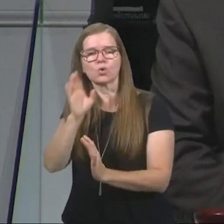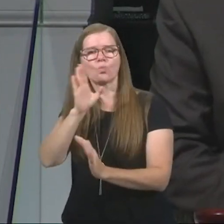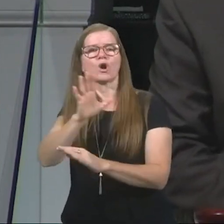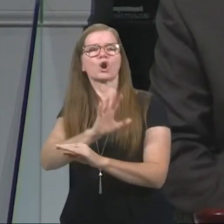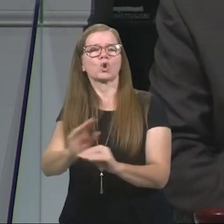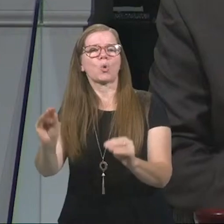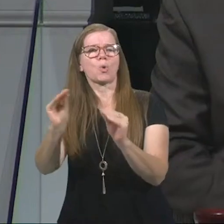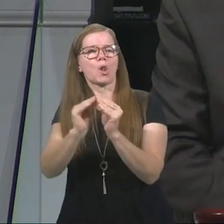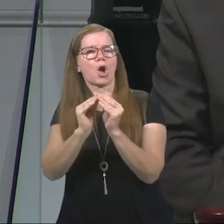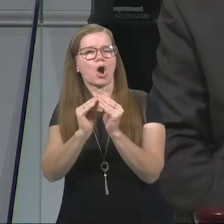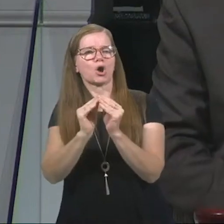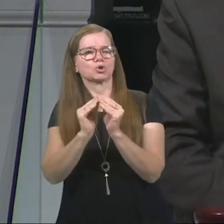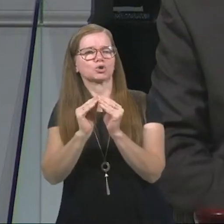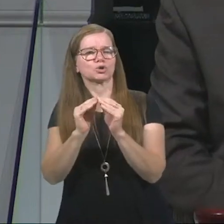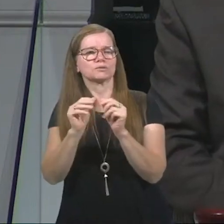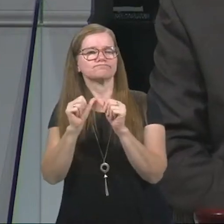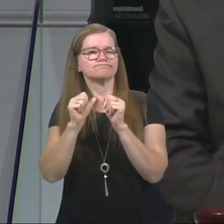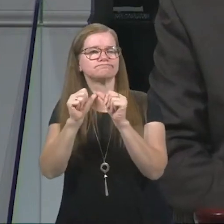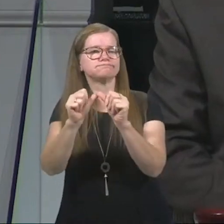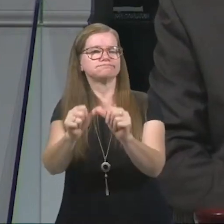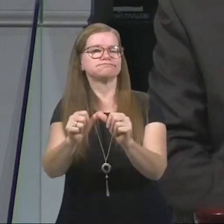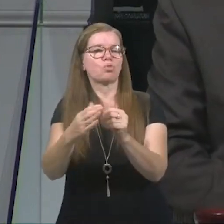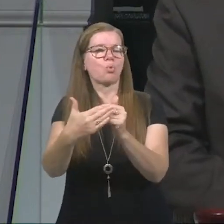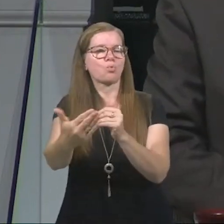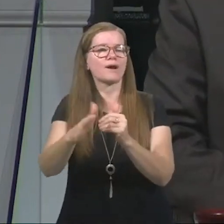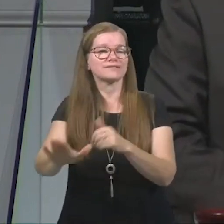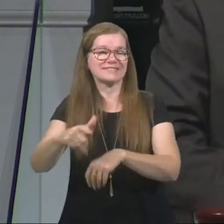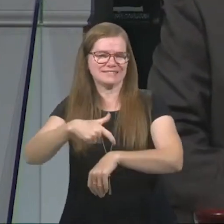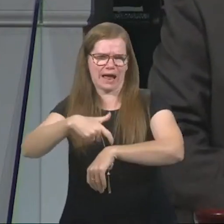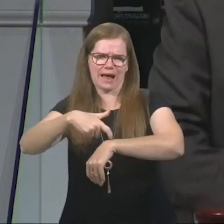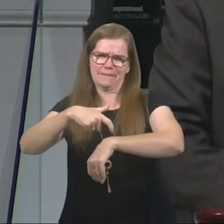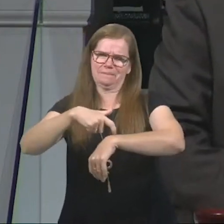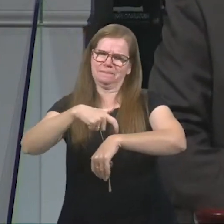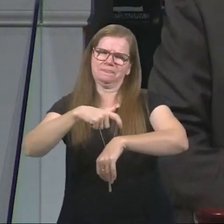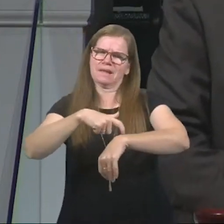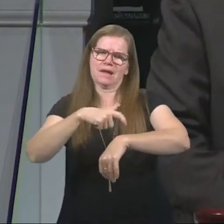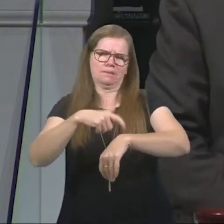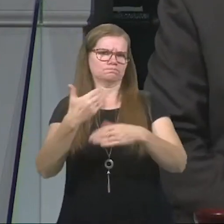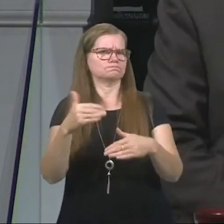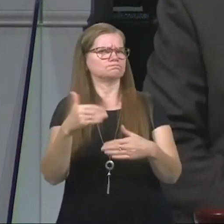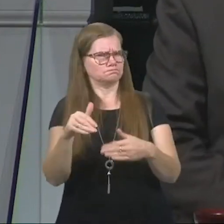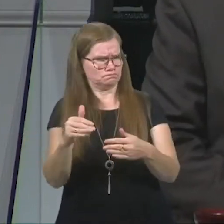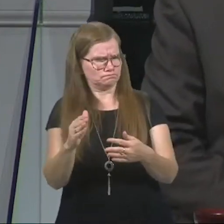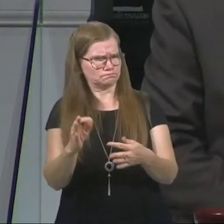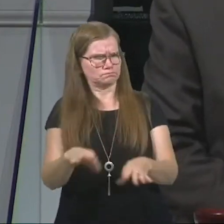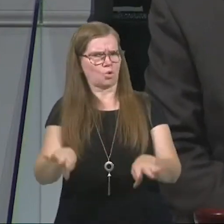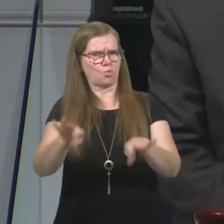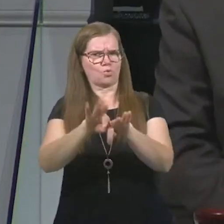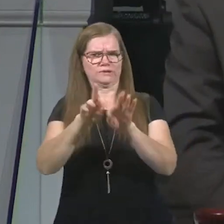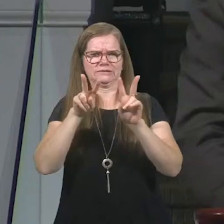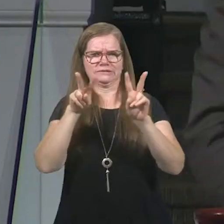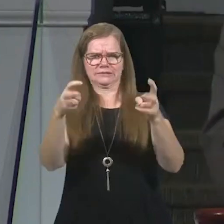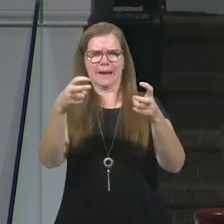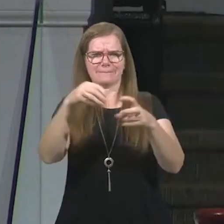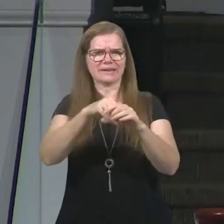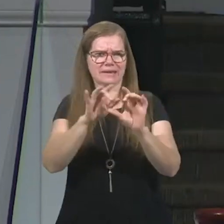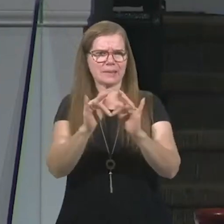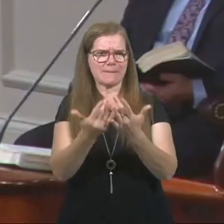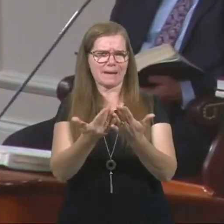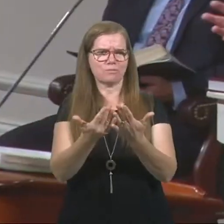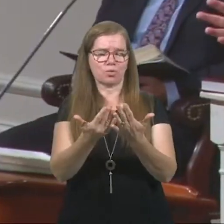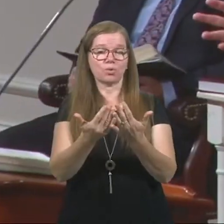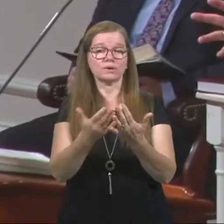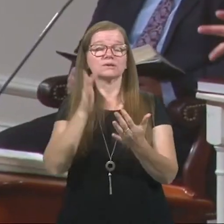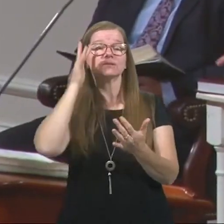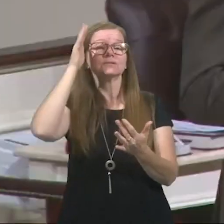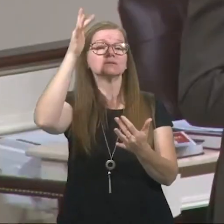live the rest of his what? Time. Now, time is a major topic of the Bible. Now, there'll be a, there'll be in